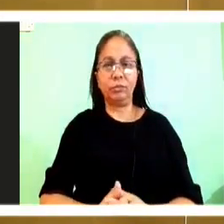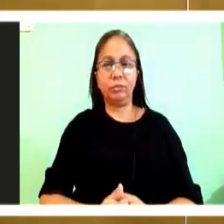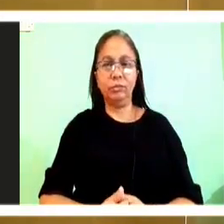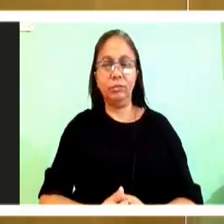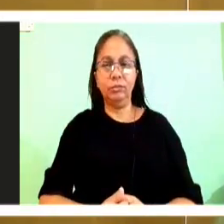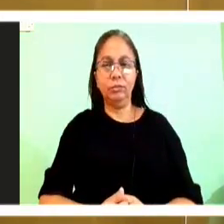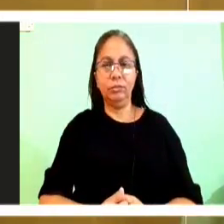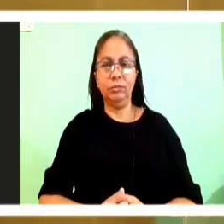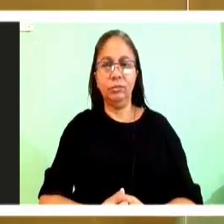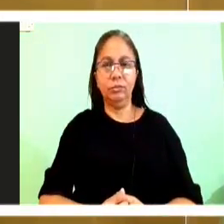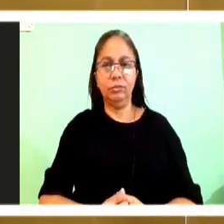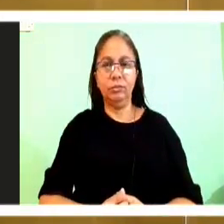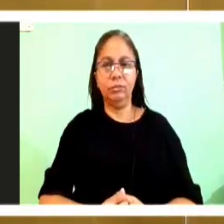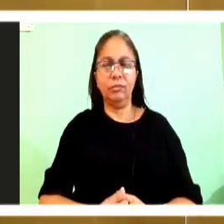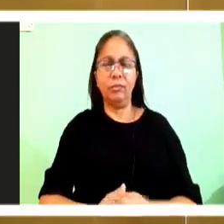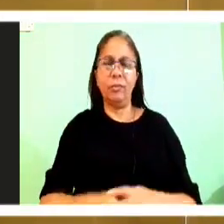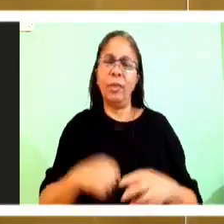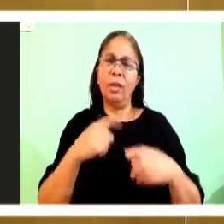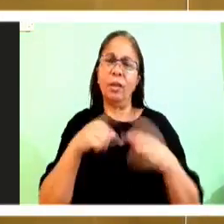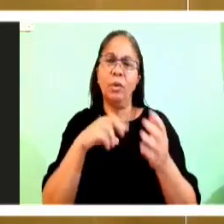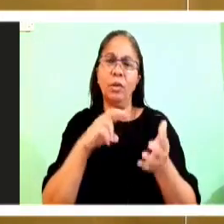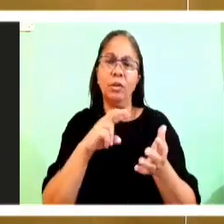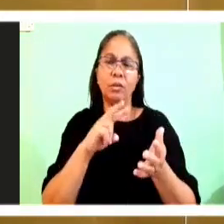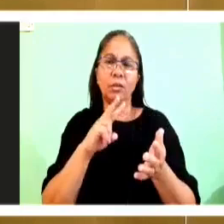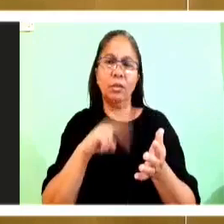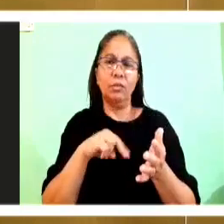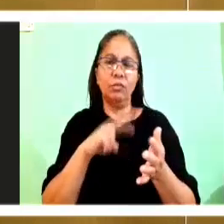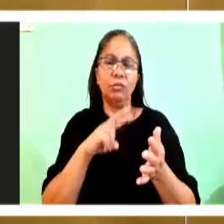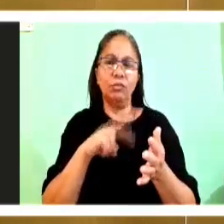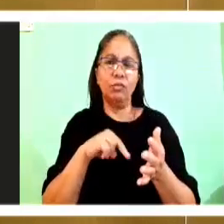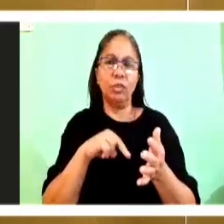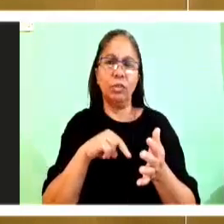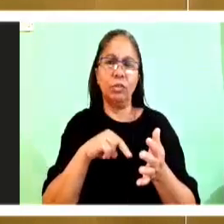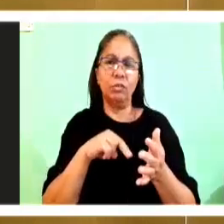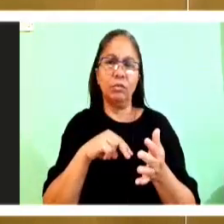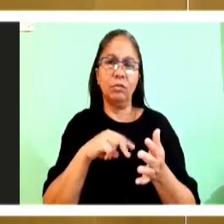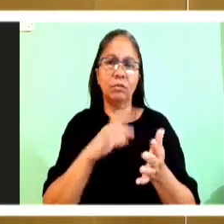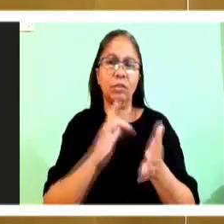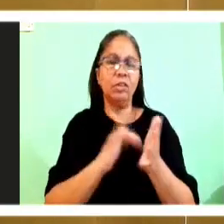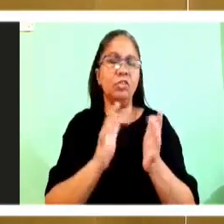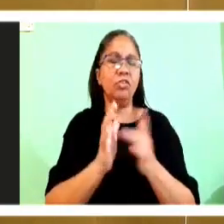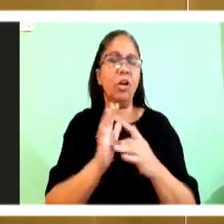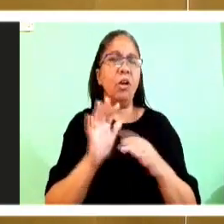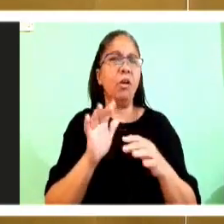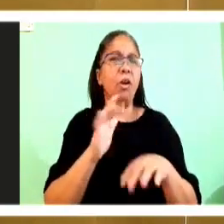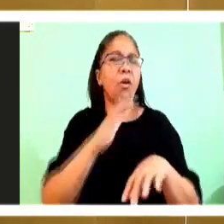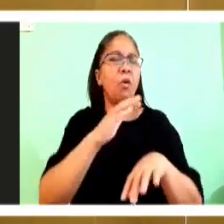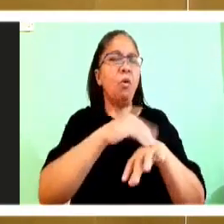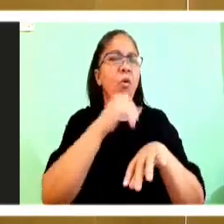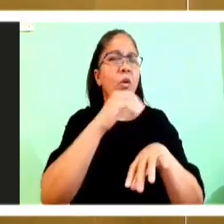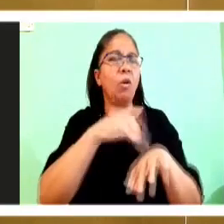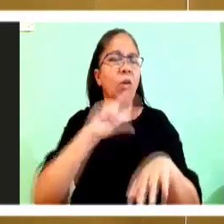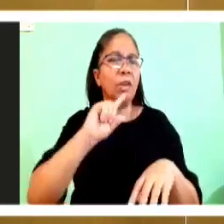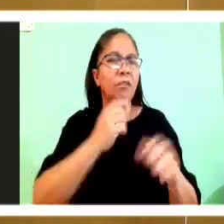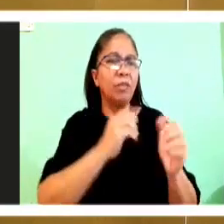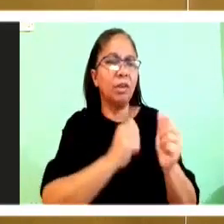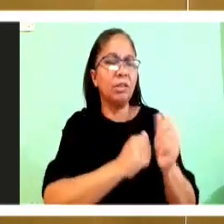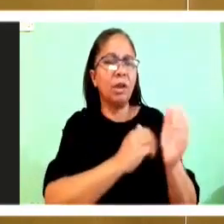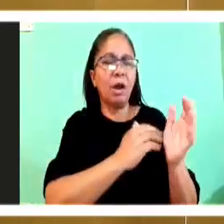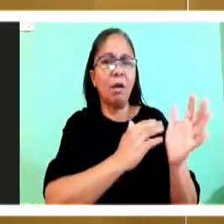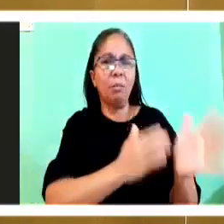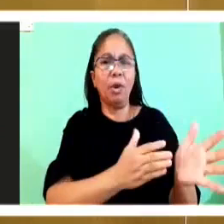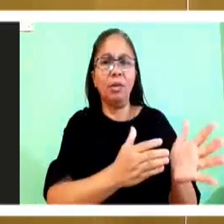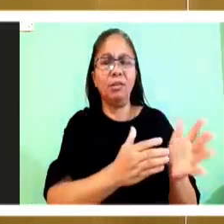When you read the call of the first apostles, it's really a stunning